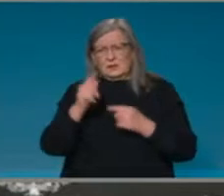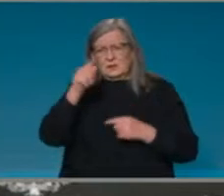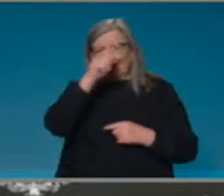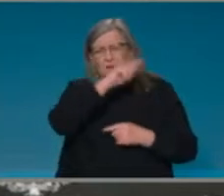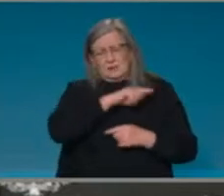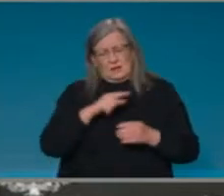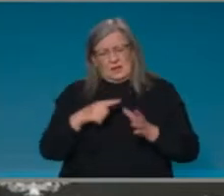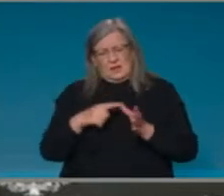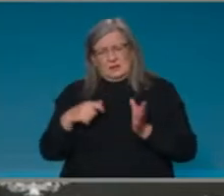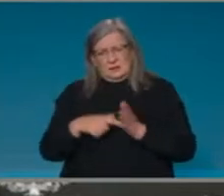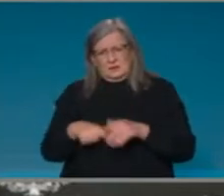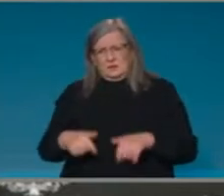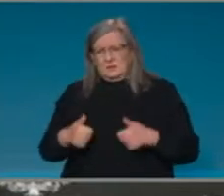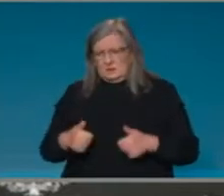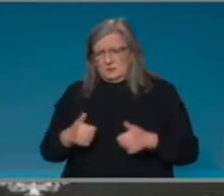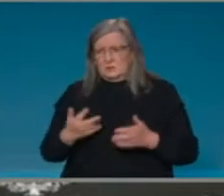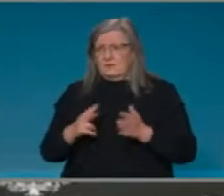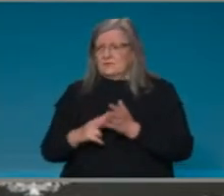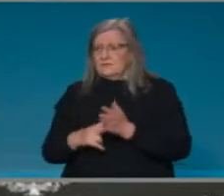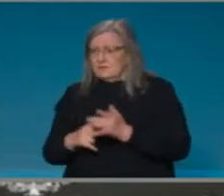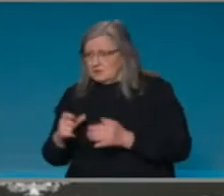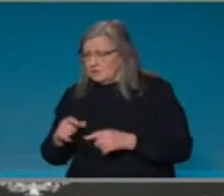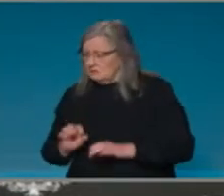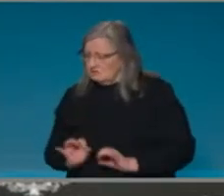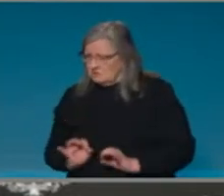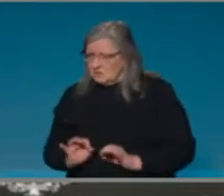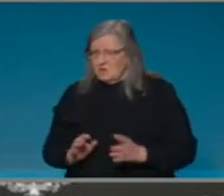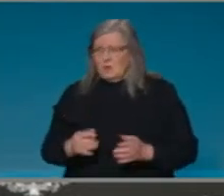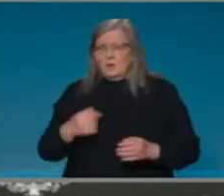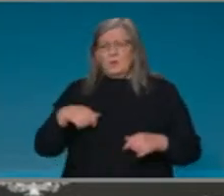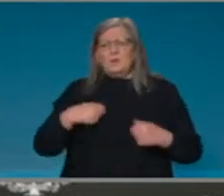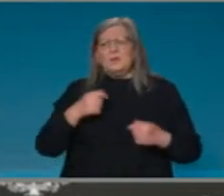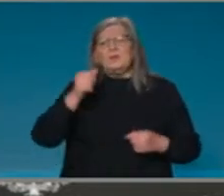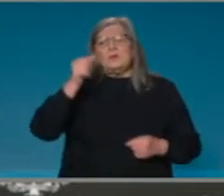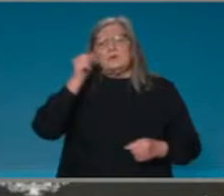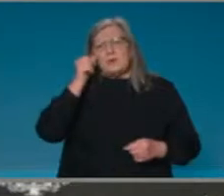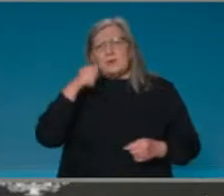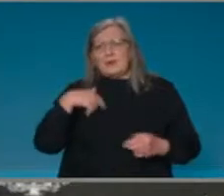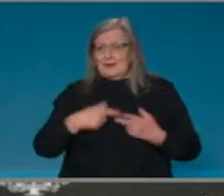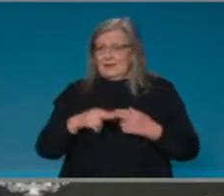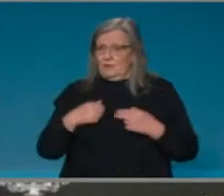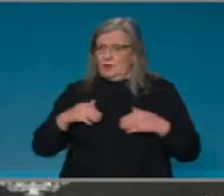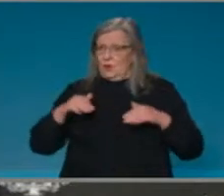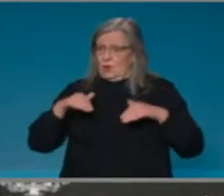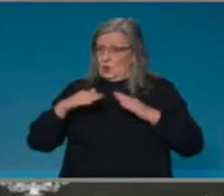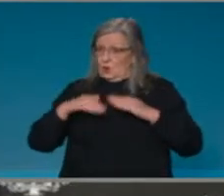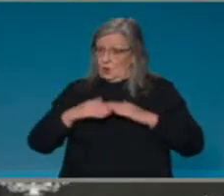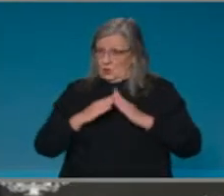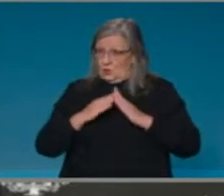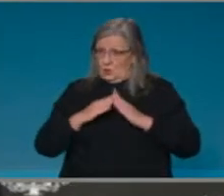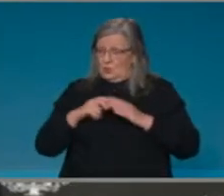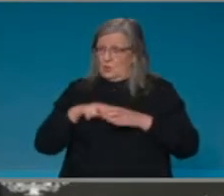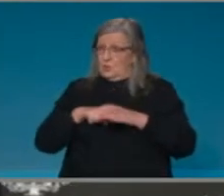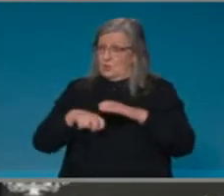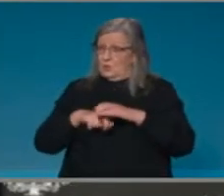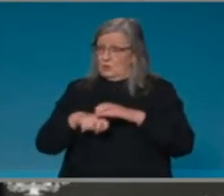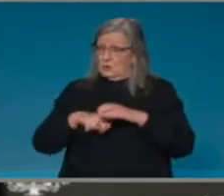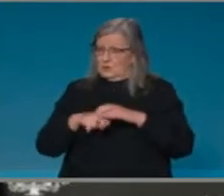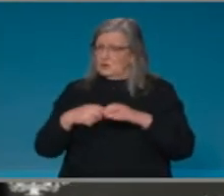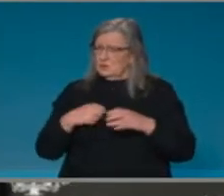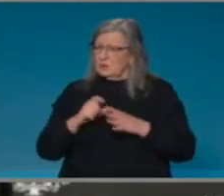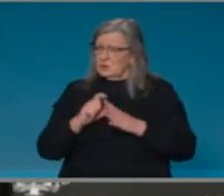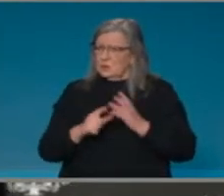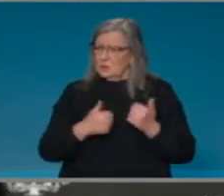course. But that's an example that we know how to do home quarantine and do it well. And Rachel Stephen Smith and